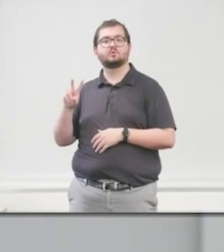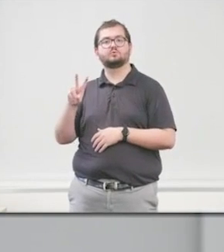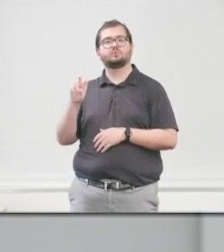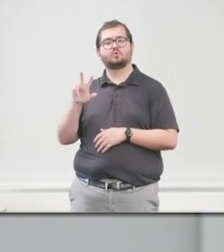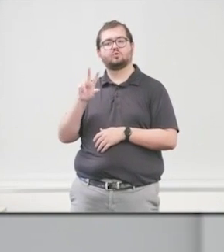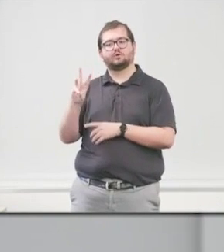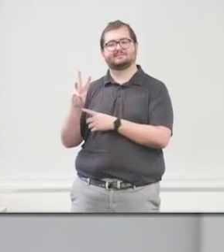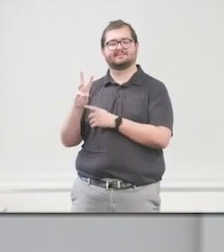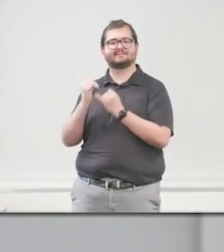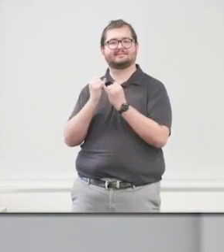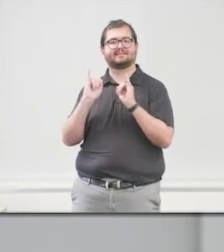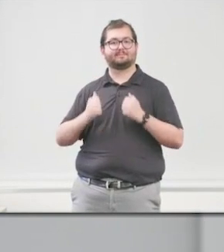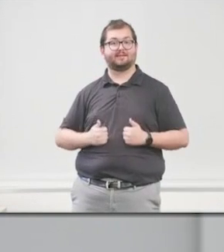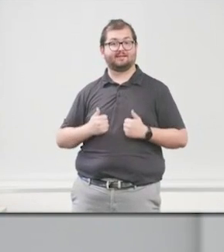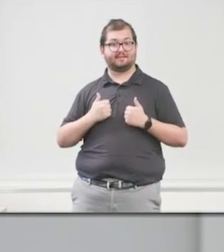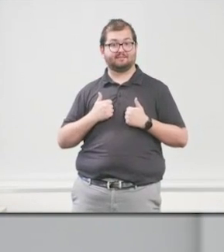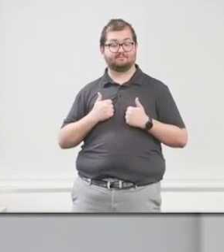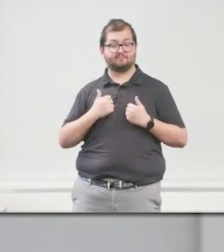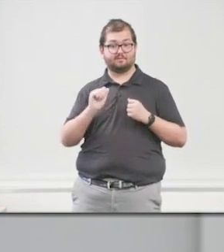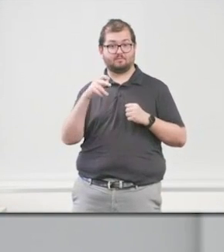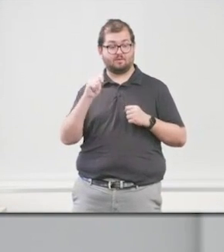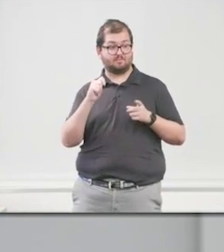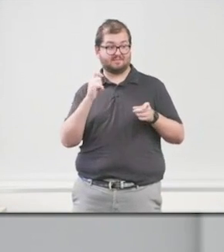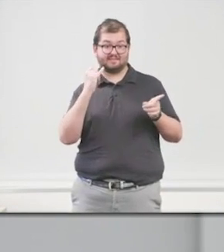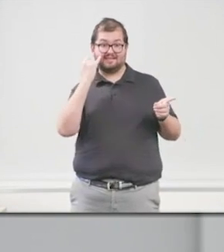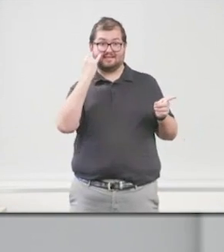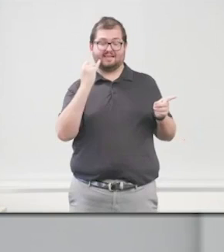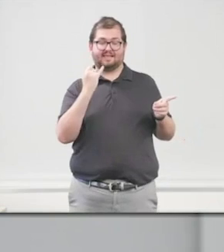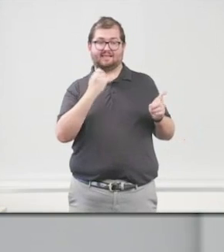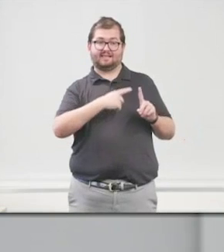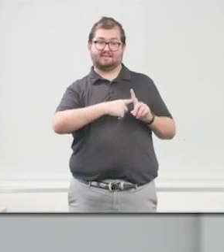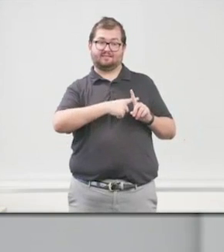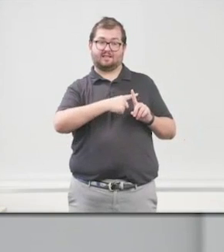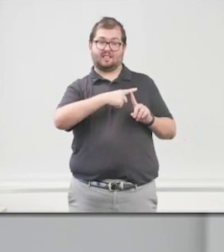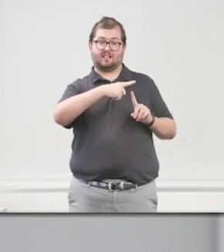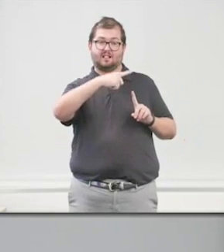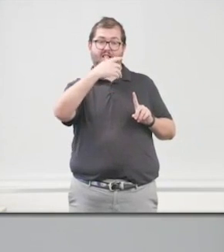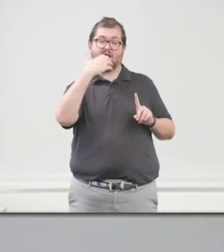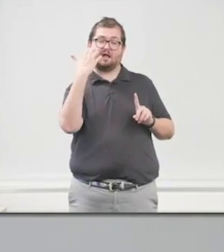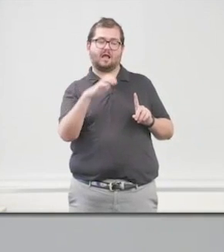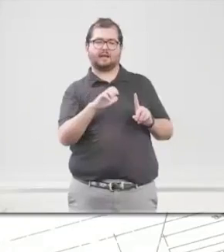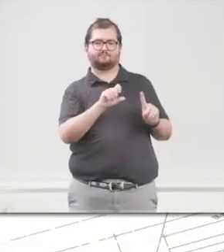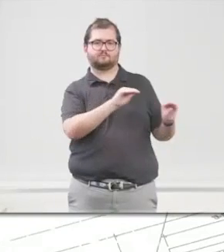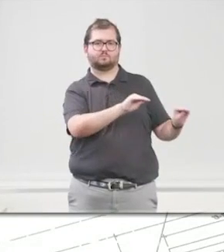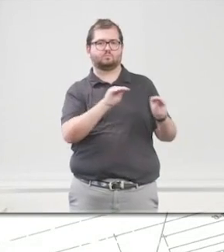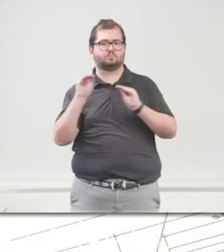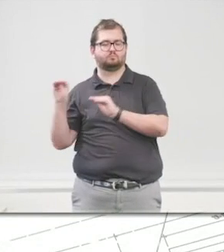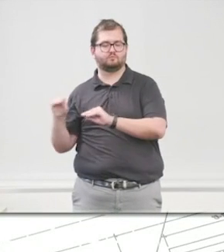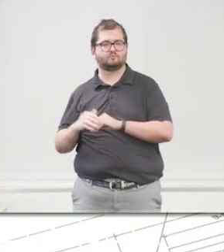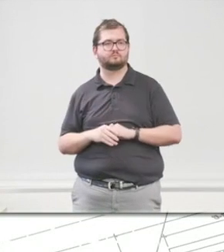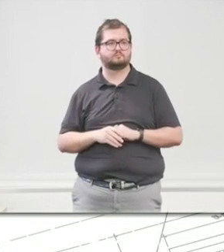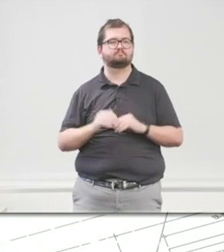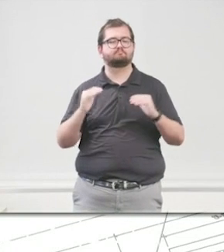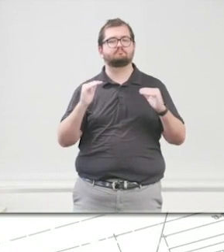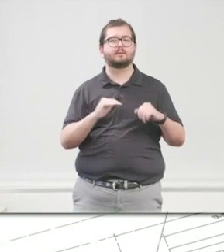apartments. And if the heat gets too much, I have to move those people into an area. Pets and service animals.